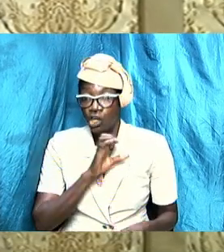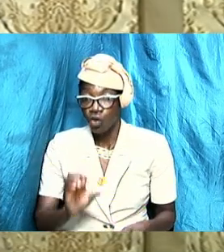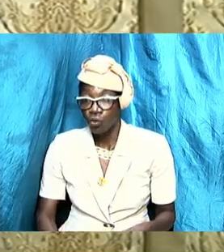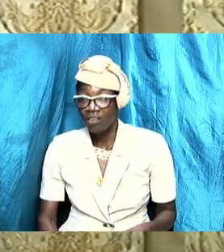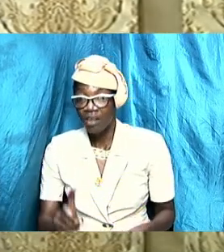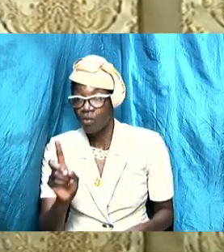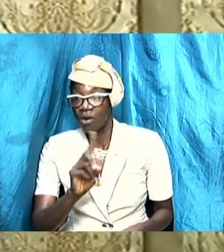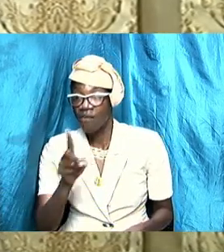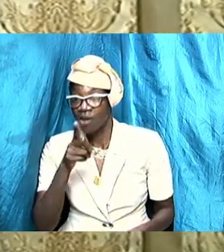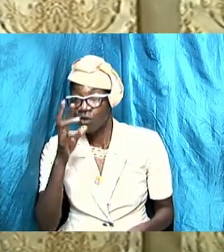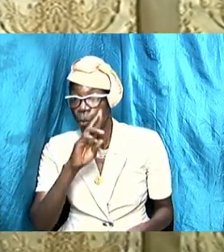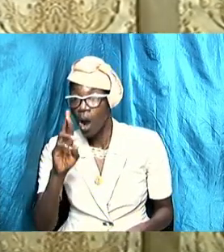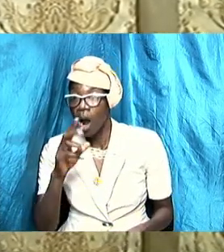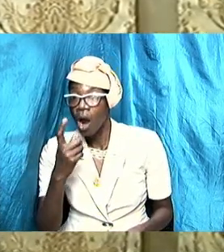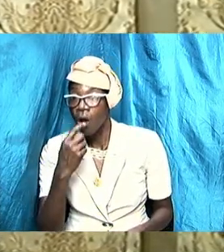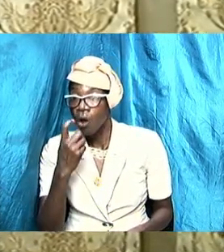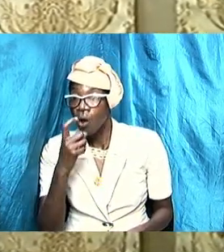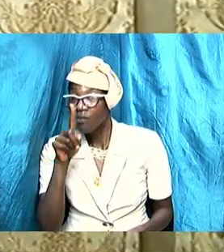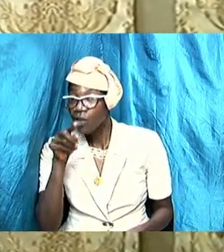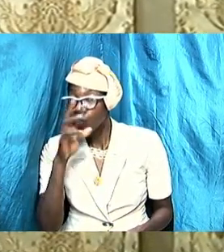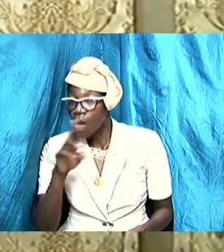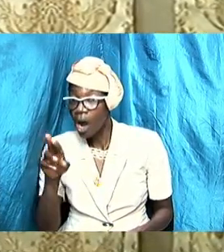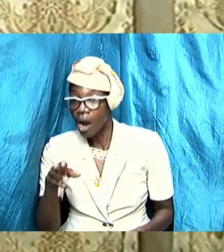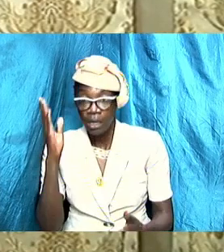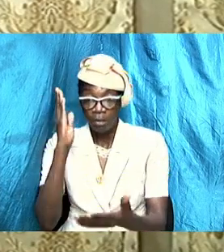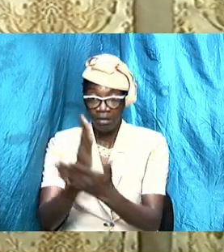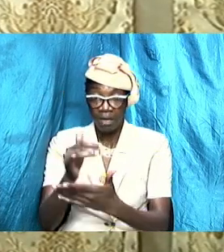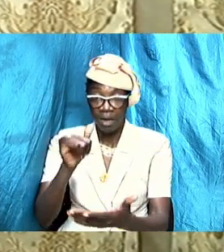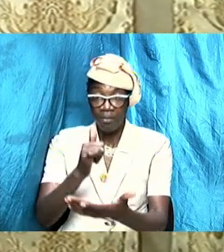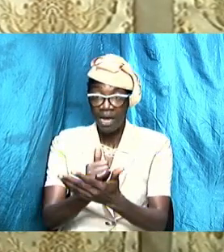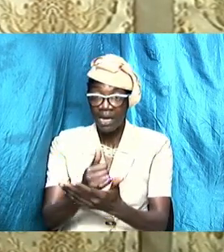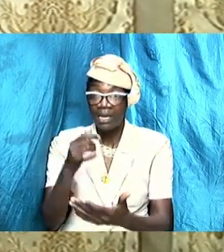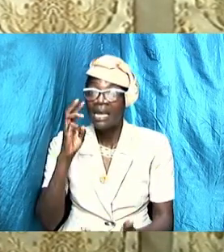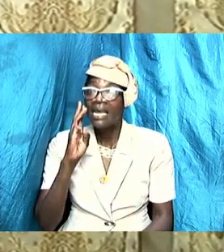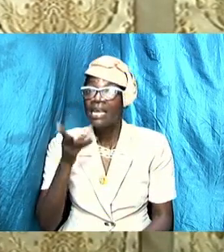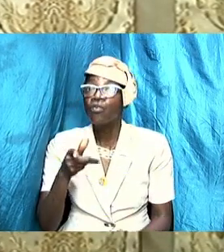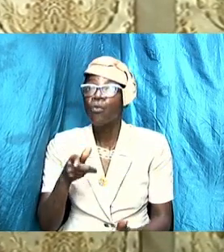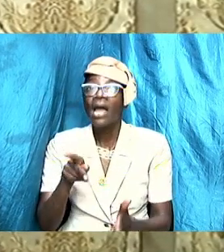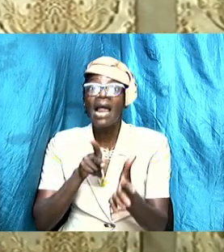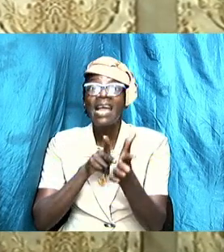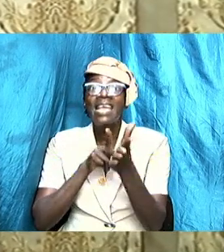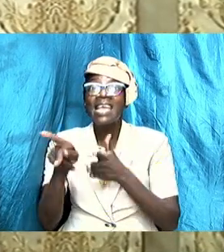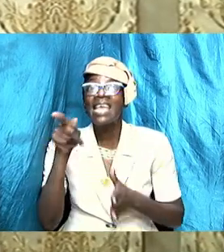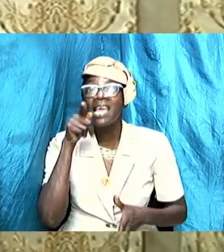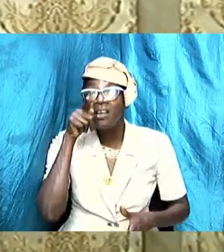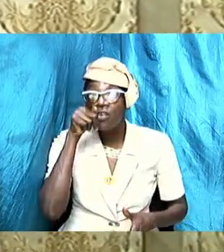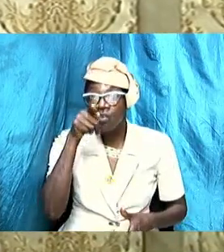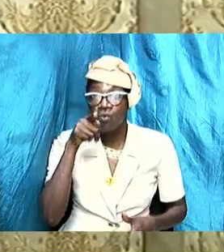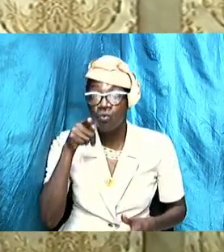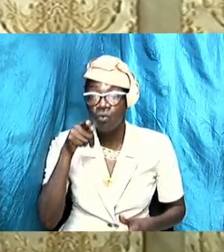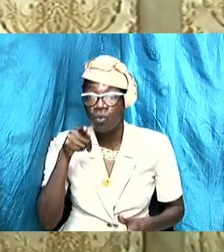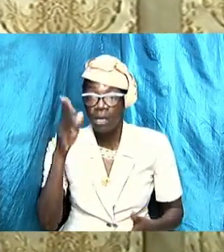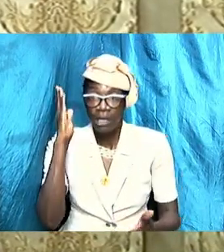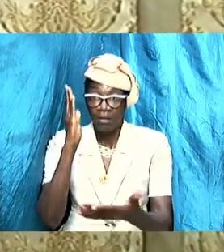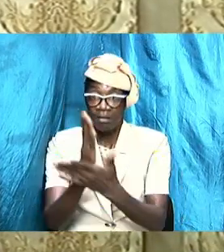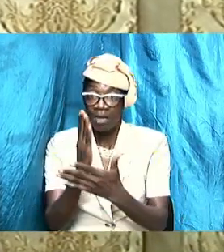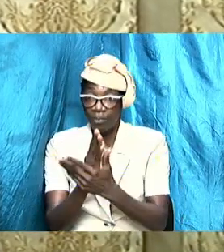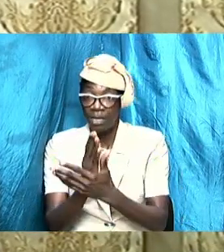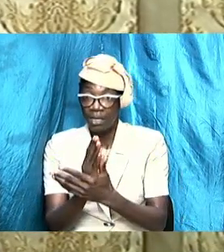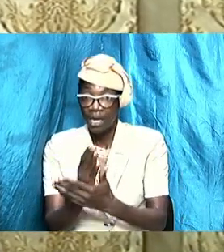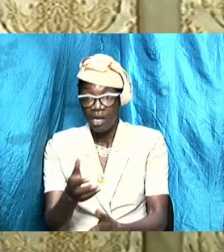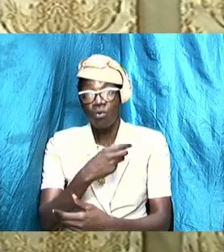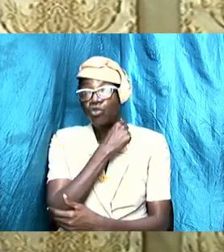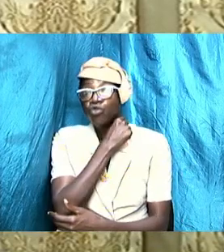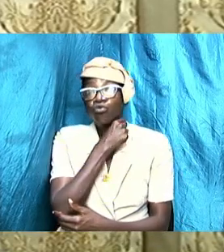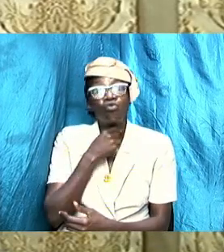get rid of that mentality it will kill you get rid of that mentality it will strangle